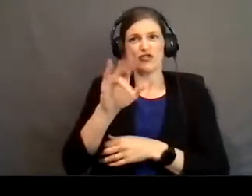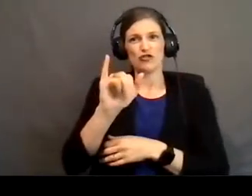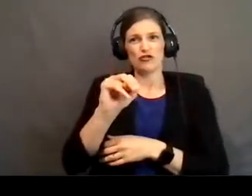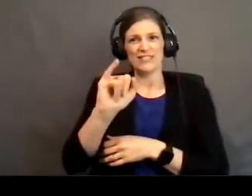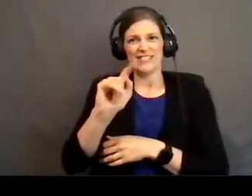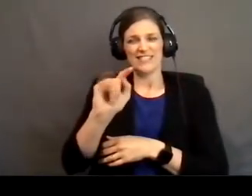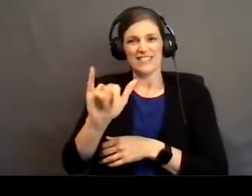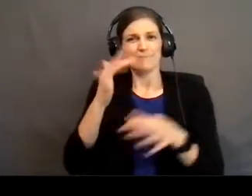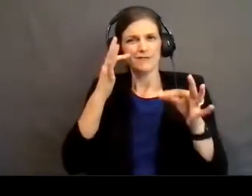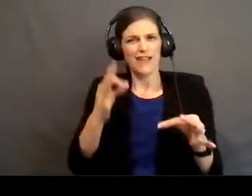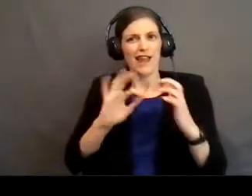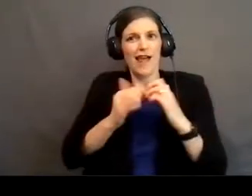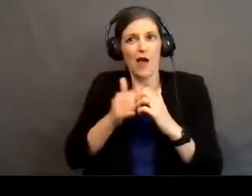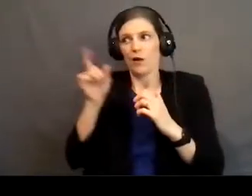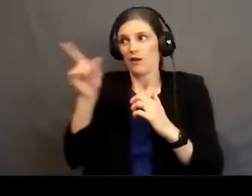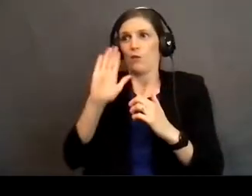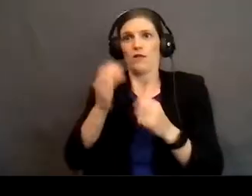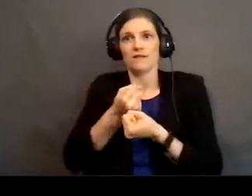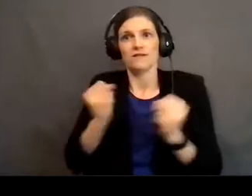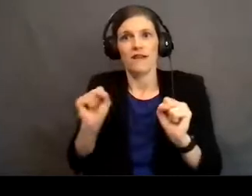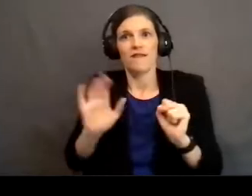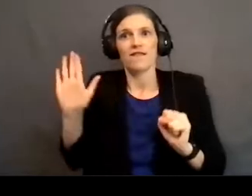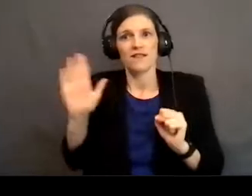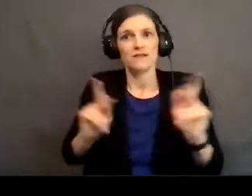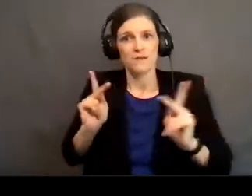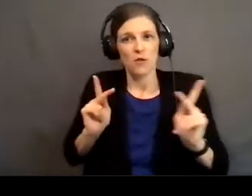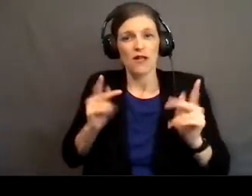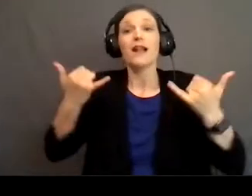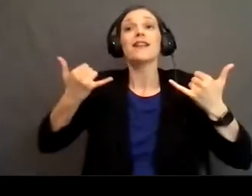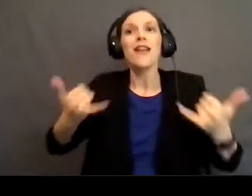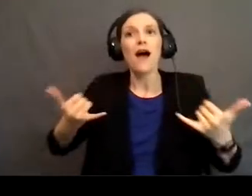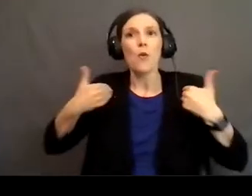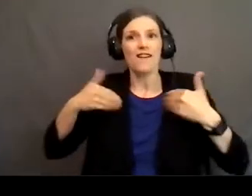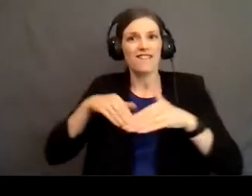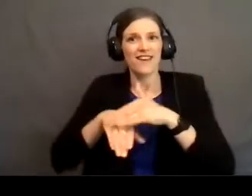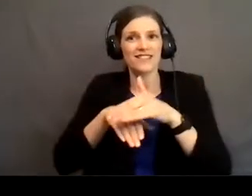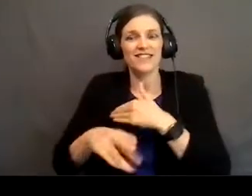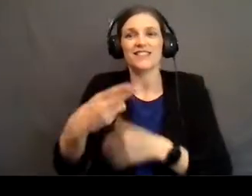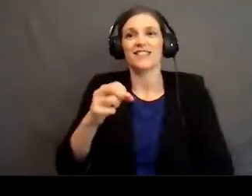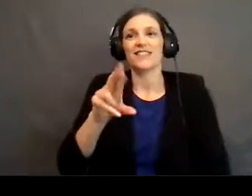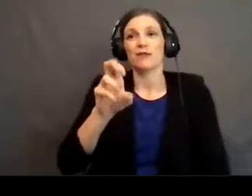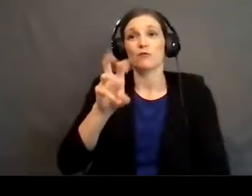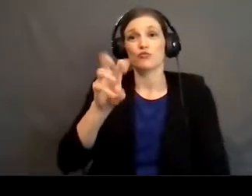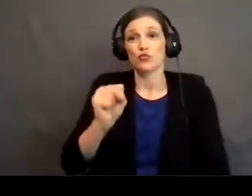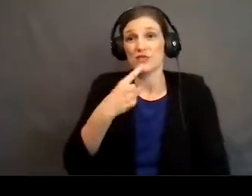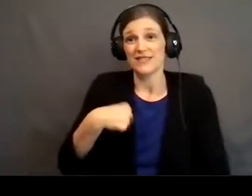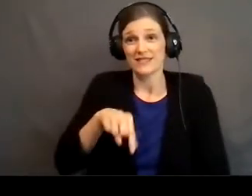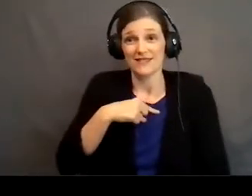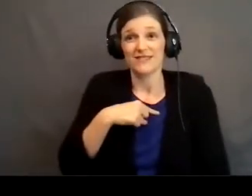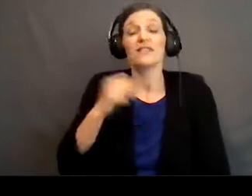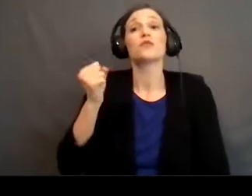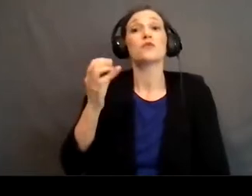he was going to save his people. And now we have access. And Hebrews tells us, Therefore,